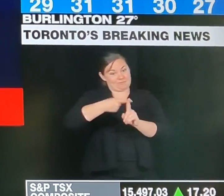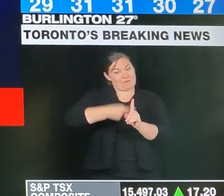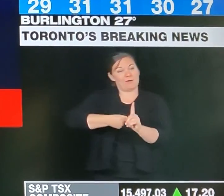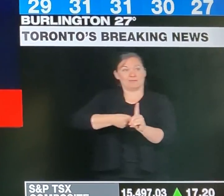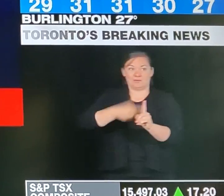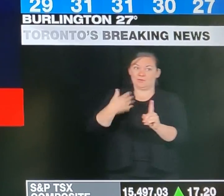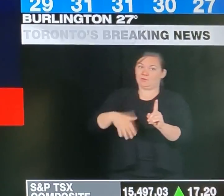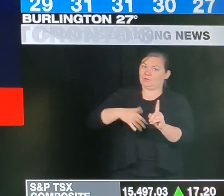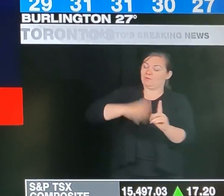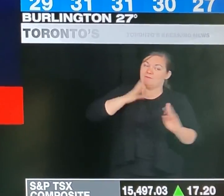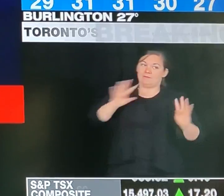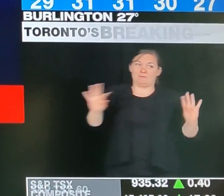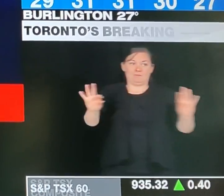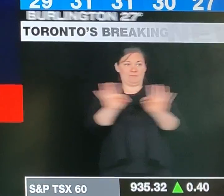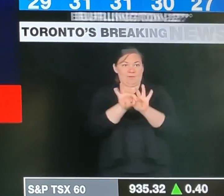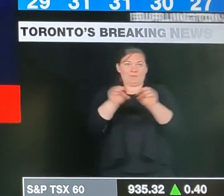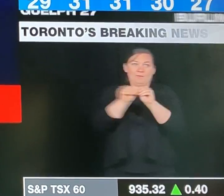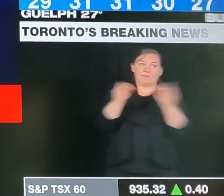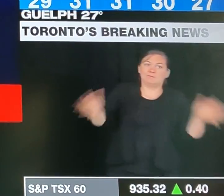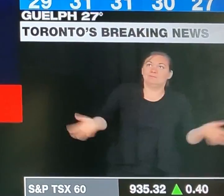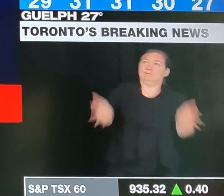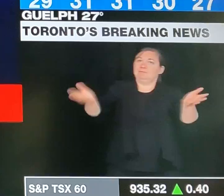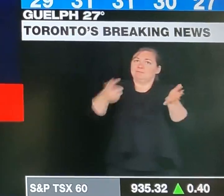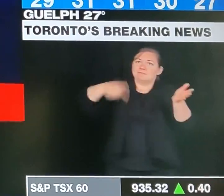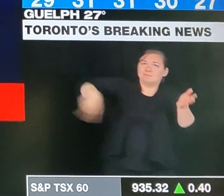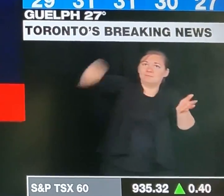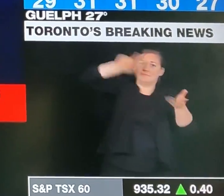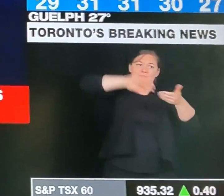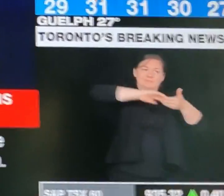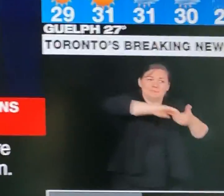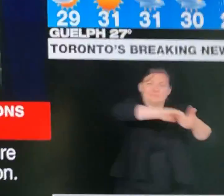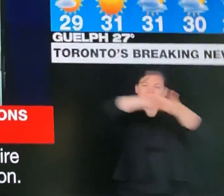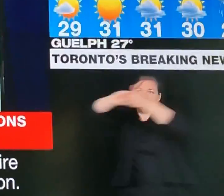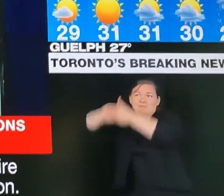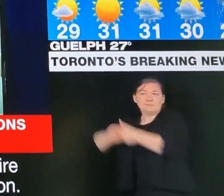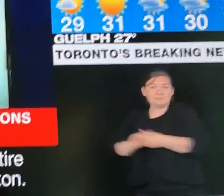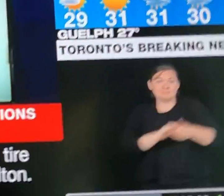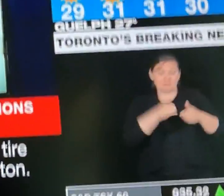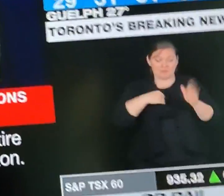to parents, students, educators for your hard work, and thank you for the opportunity to her.